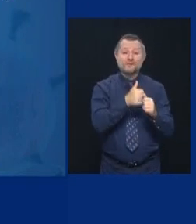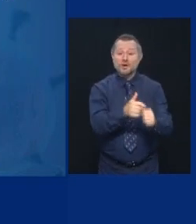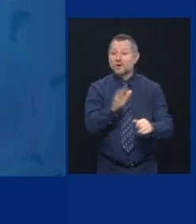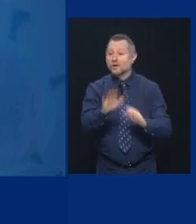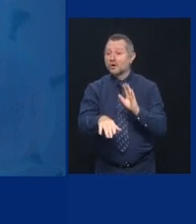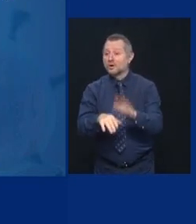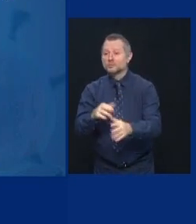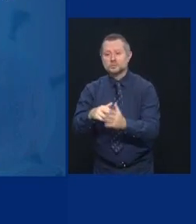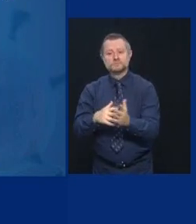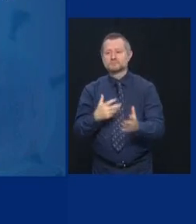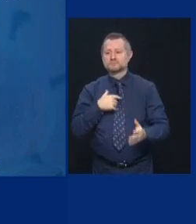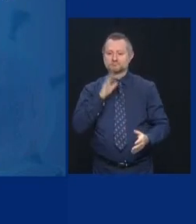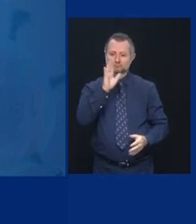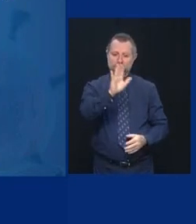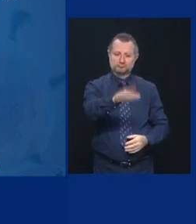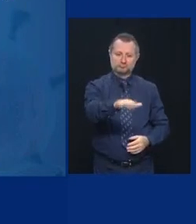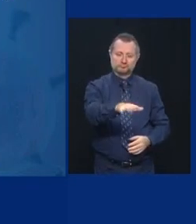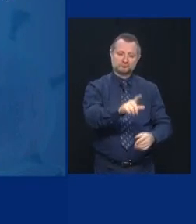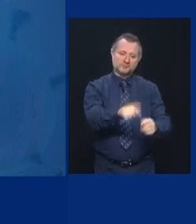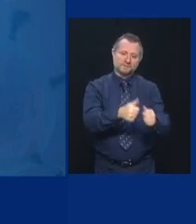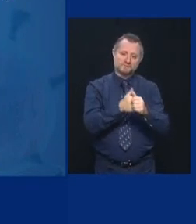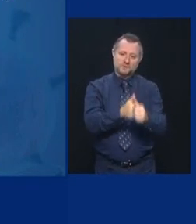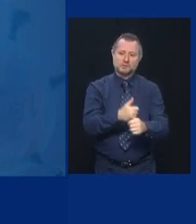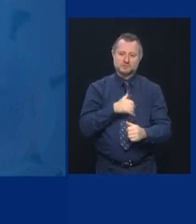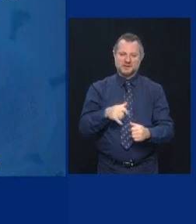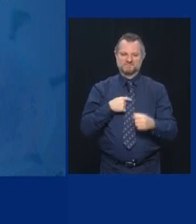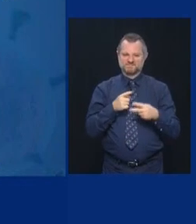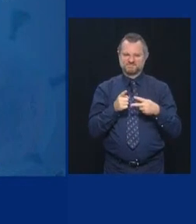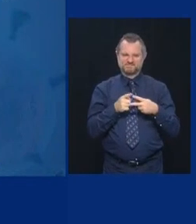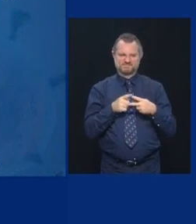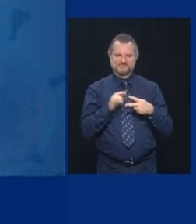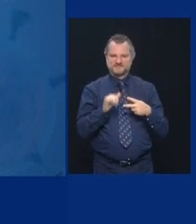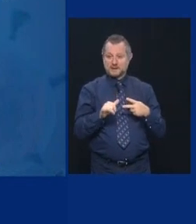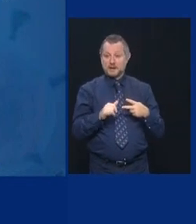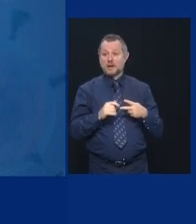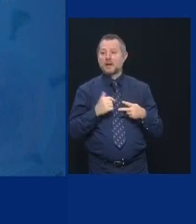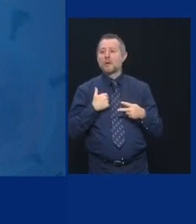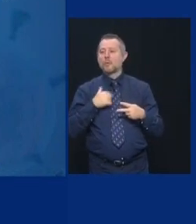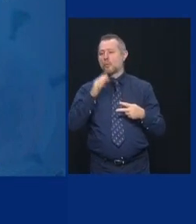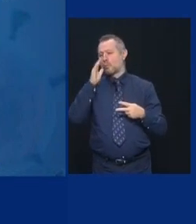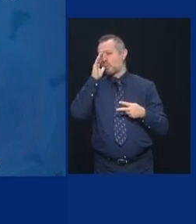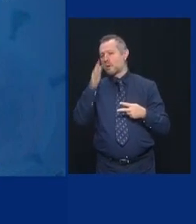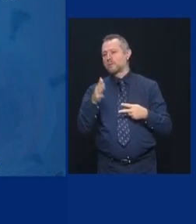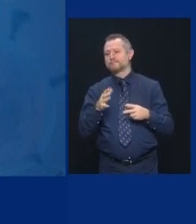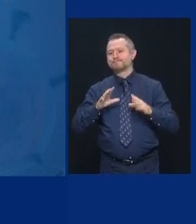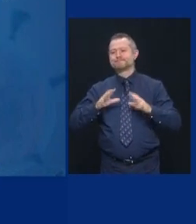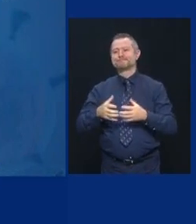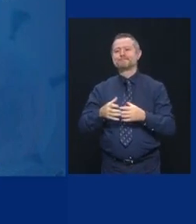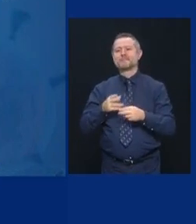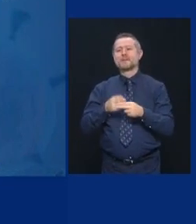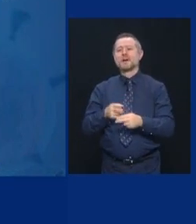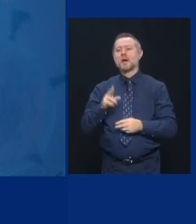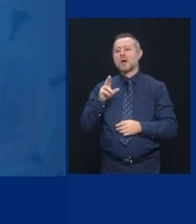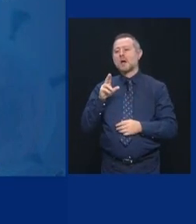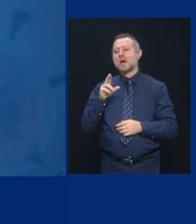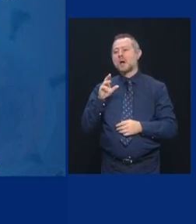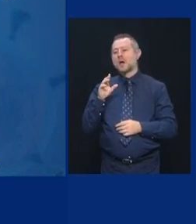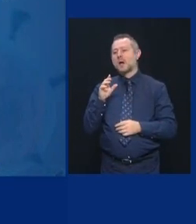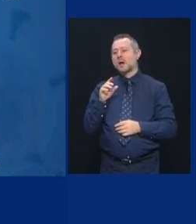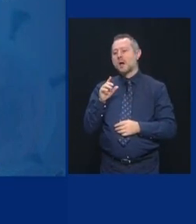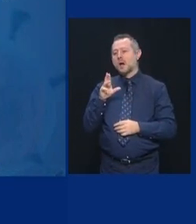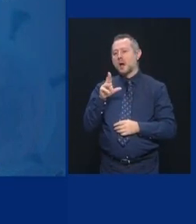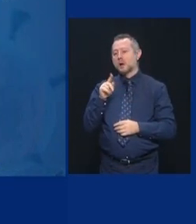That's condition one. I'm going to meet with members of the ultra-Orthodox community tomorrow. I want to have that